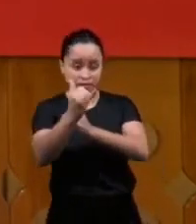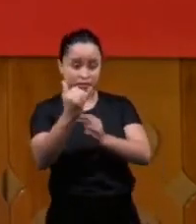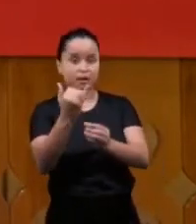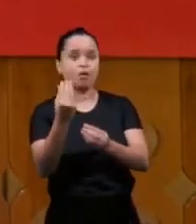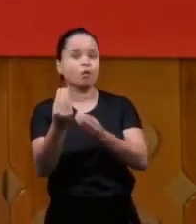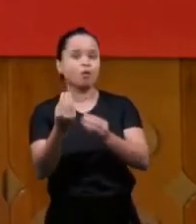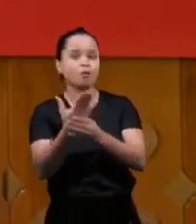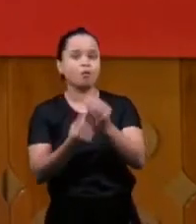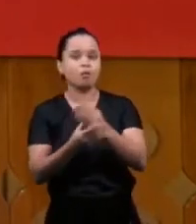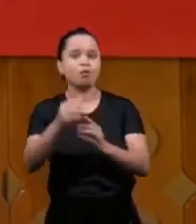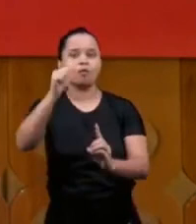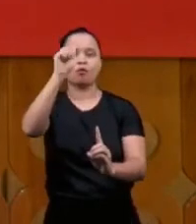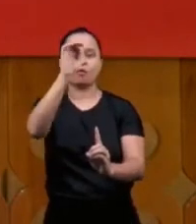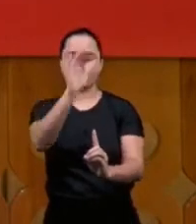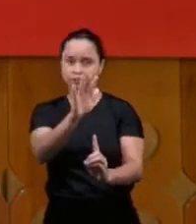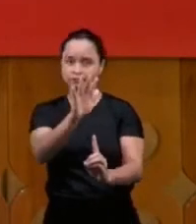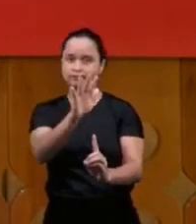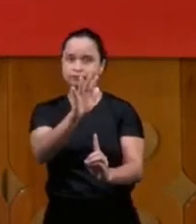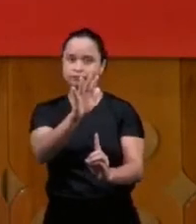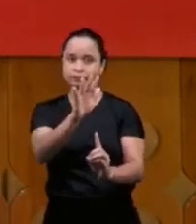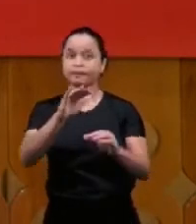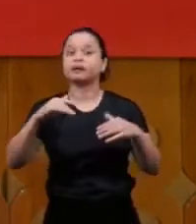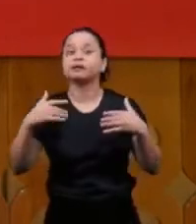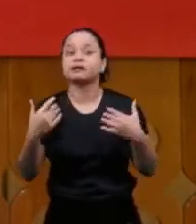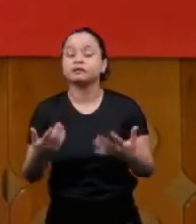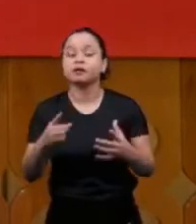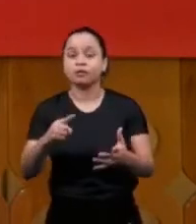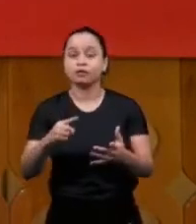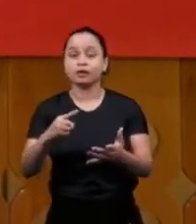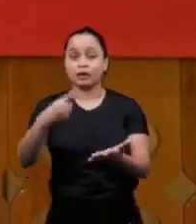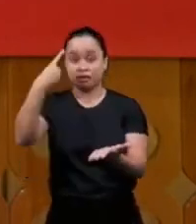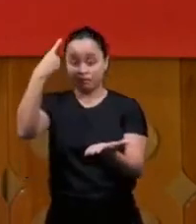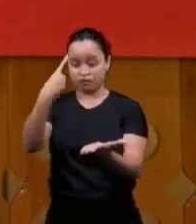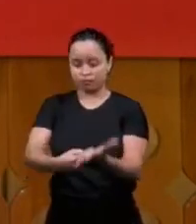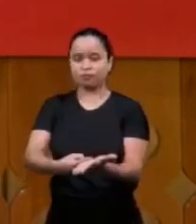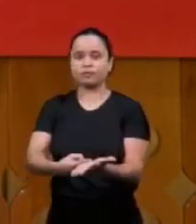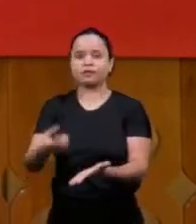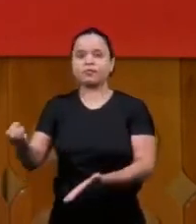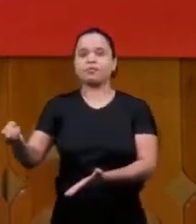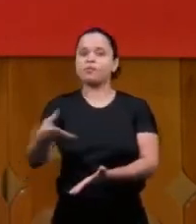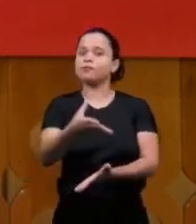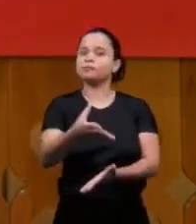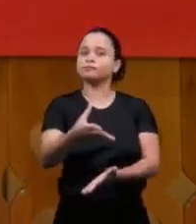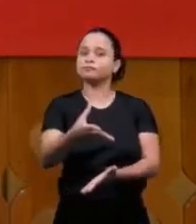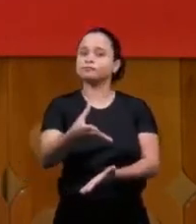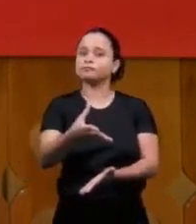the body and the blood it's the ministry of the new covenant let's go forward